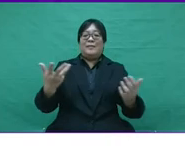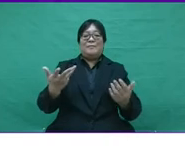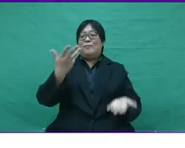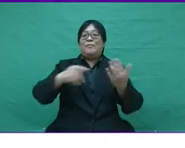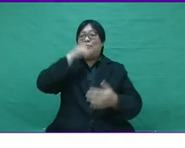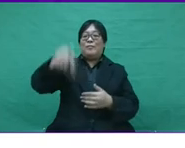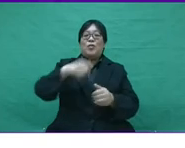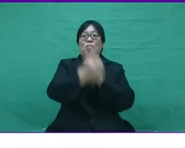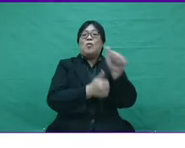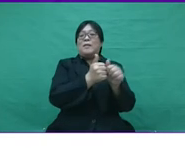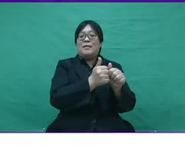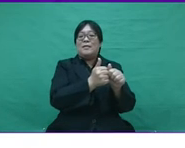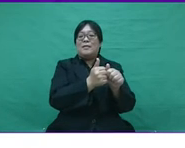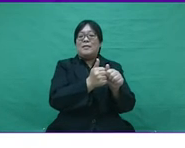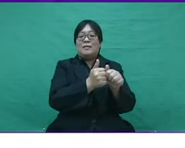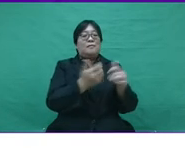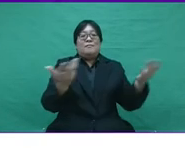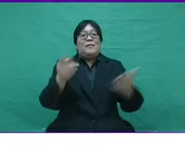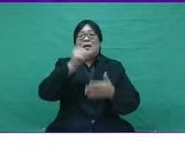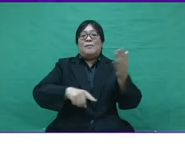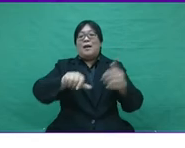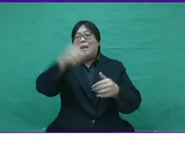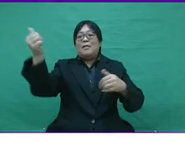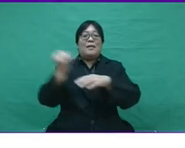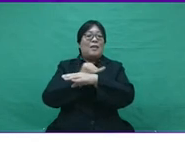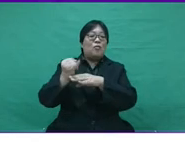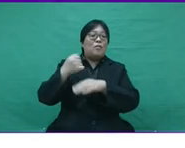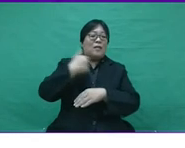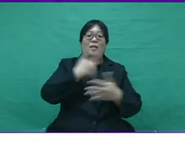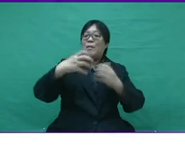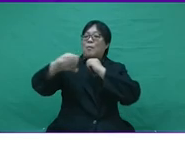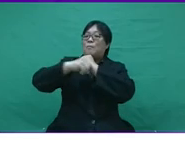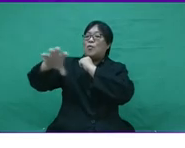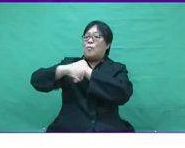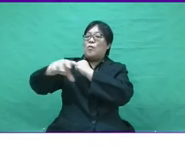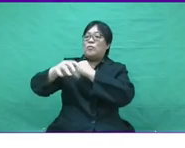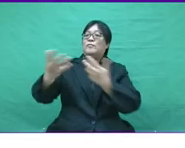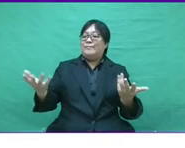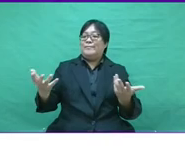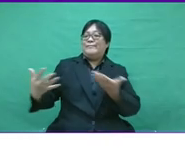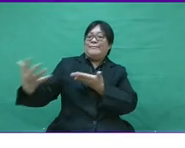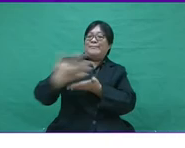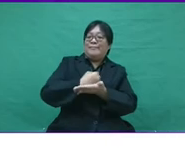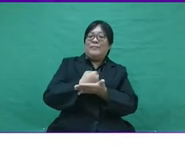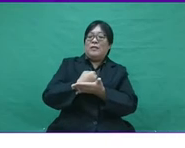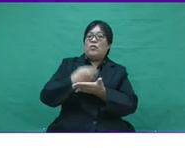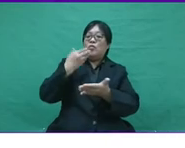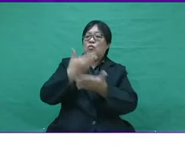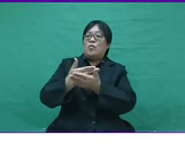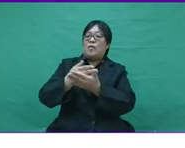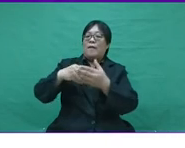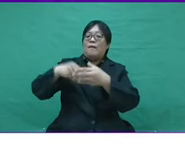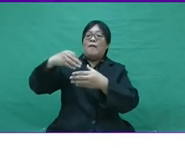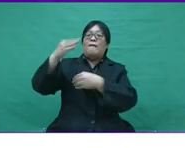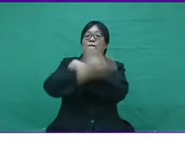come to Malaysia so that we need not automate? What are the industries we want to promote